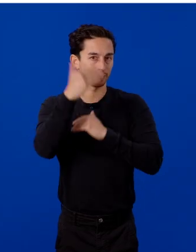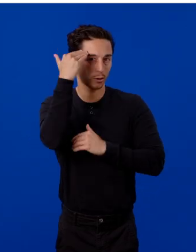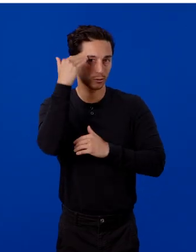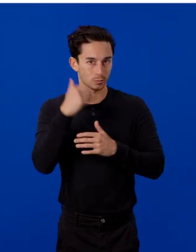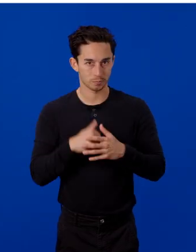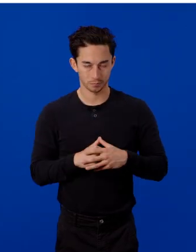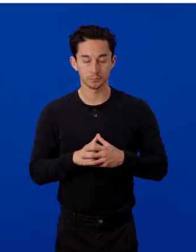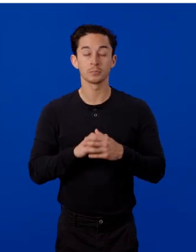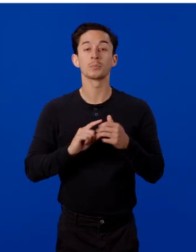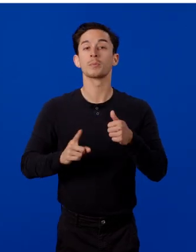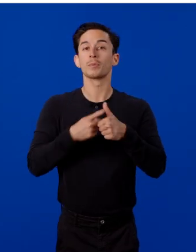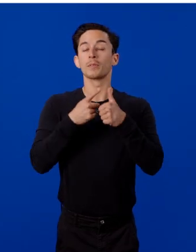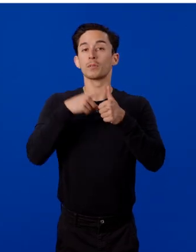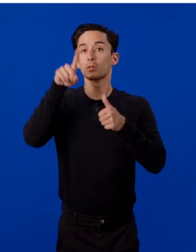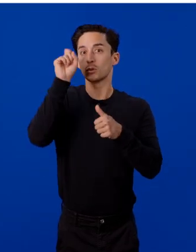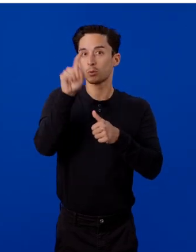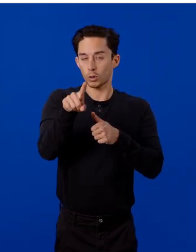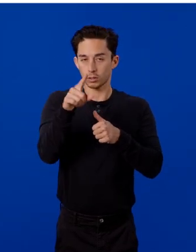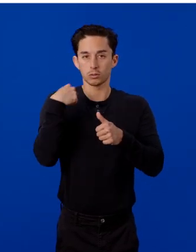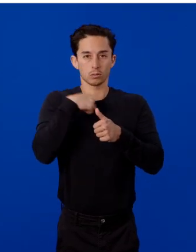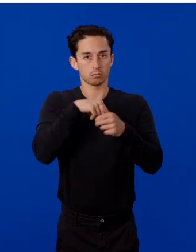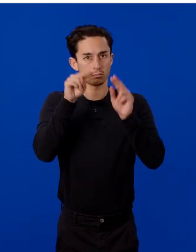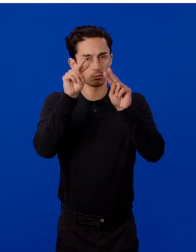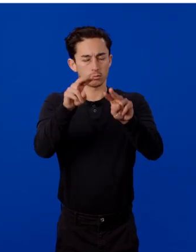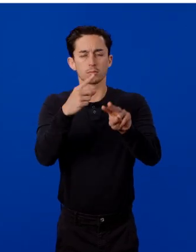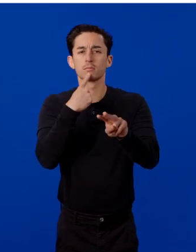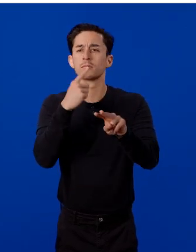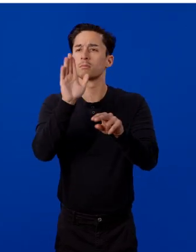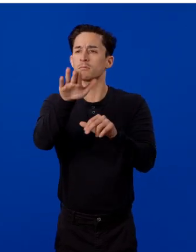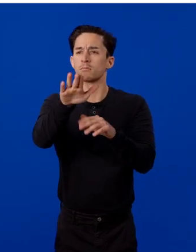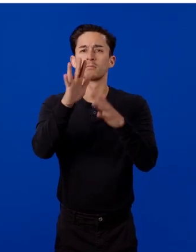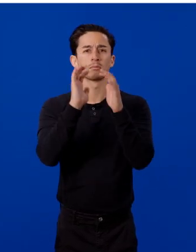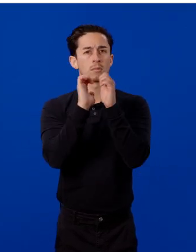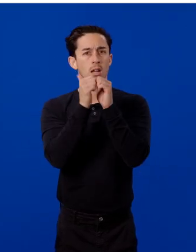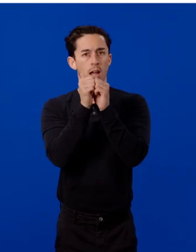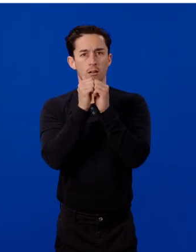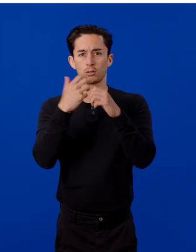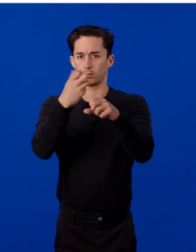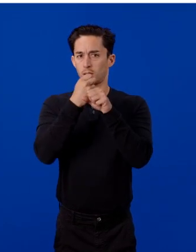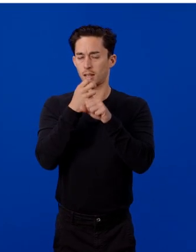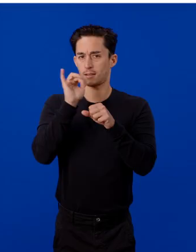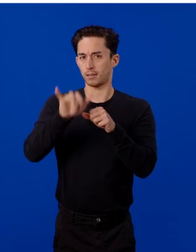But the first question we looked at was, how do you get labeled data?